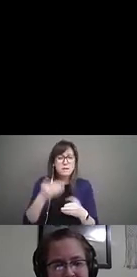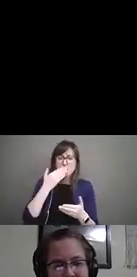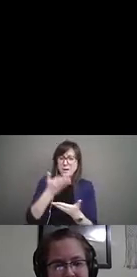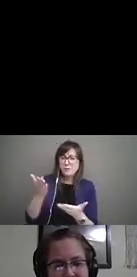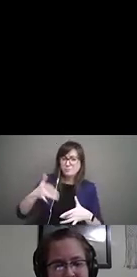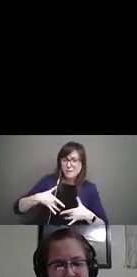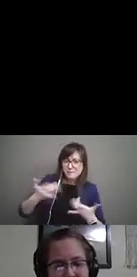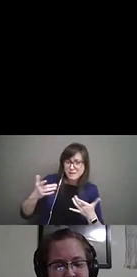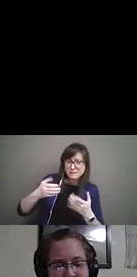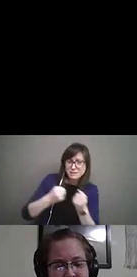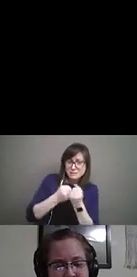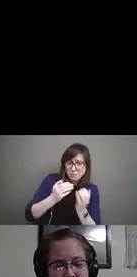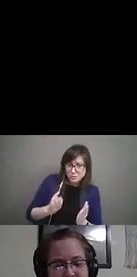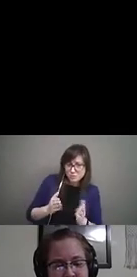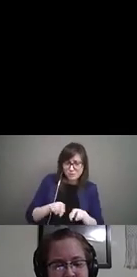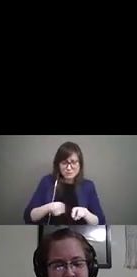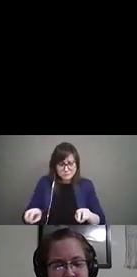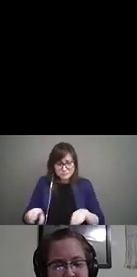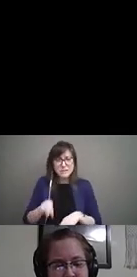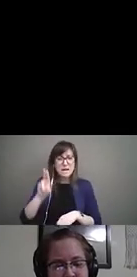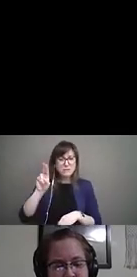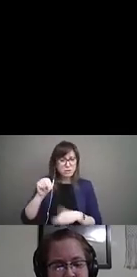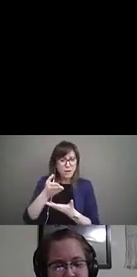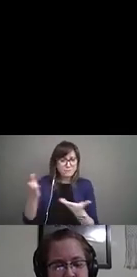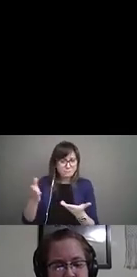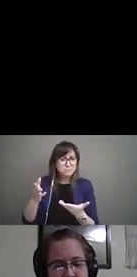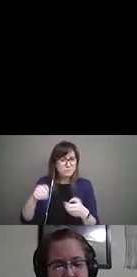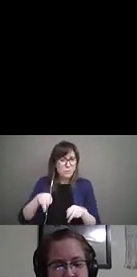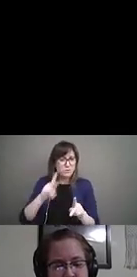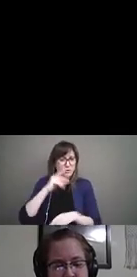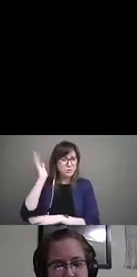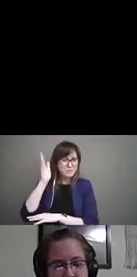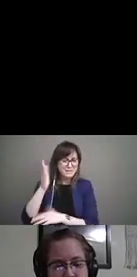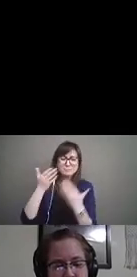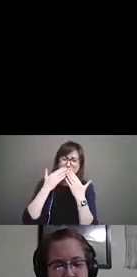our fellow panelists, and the UN DESA for this opportunity to speak here. Thanks a lot.